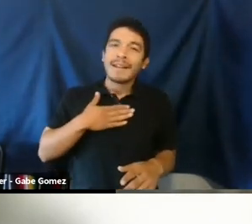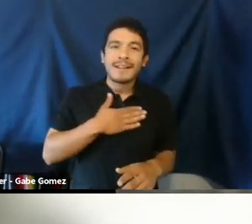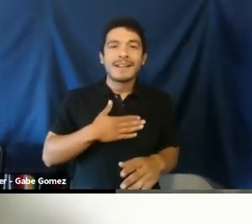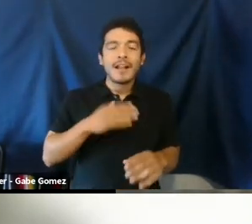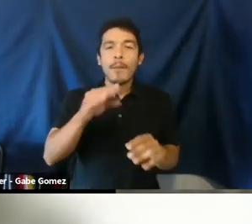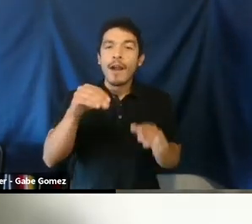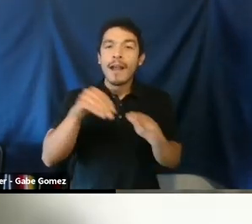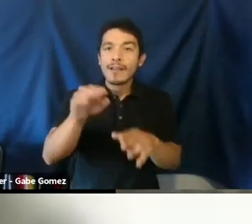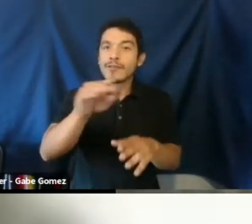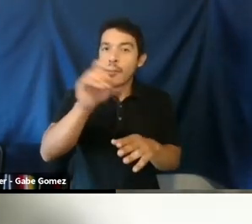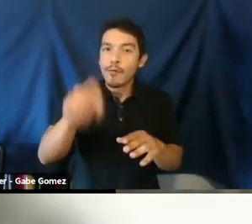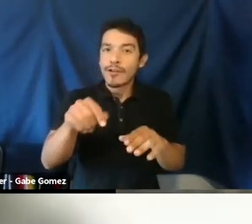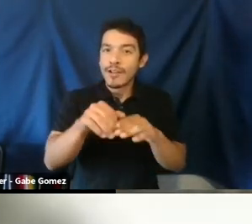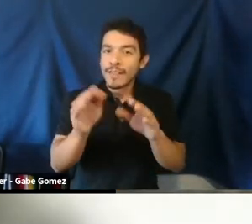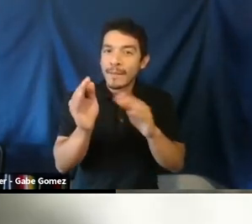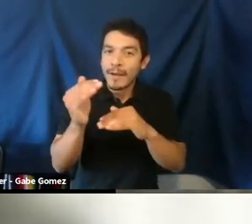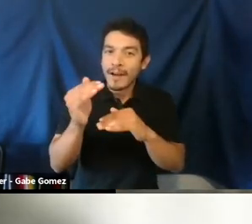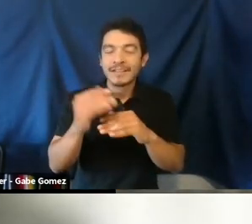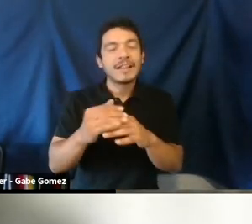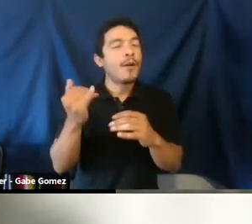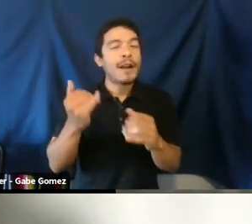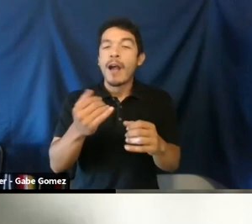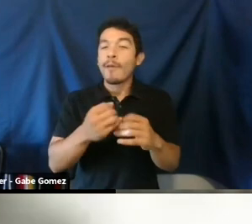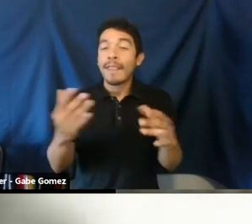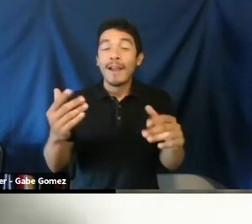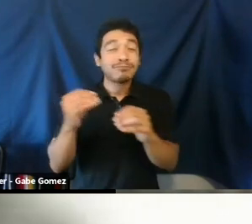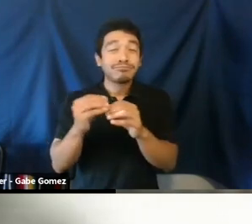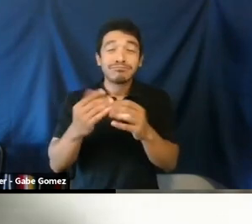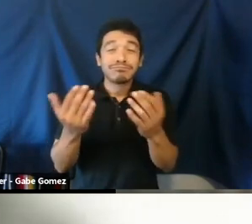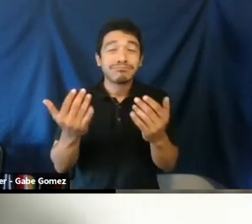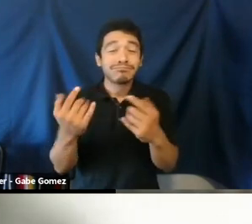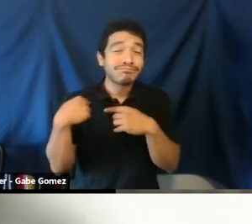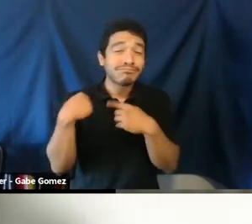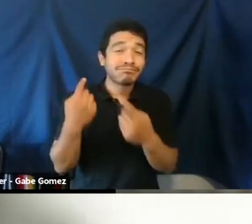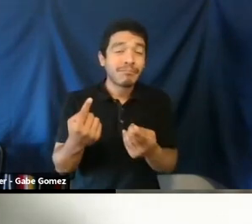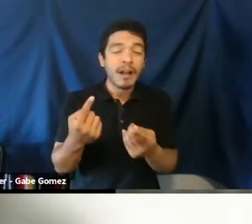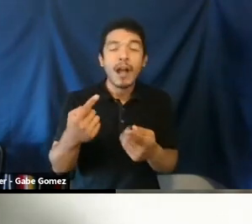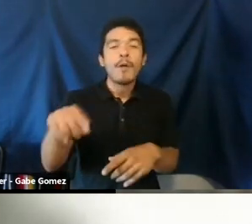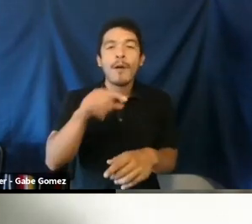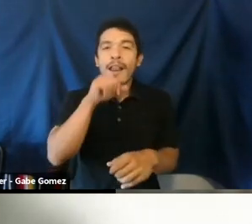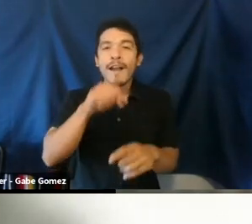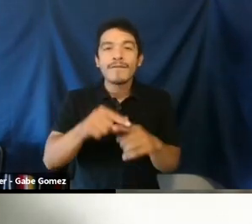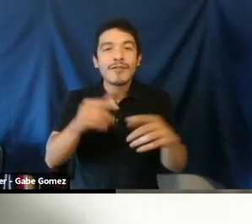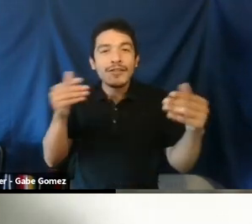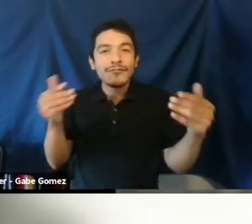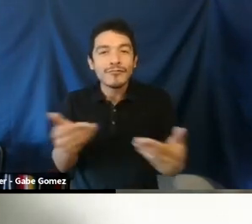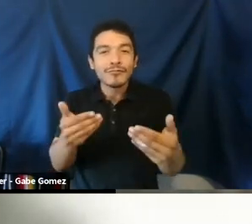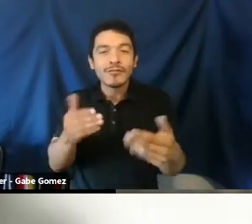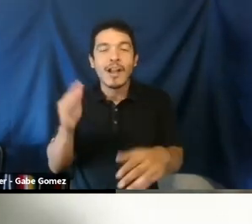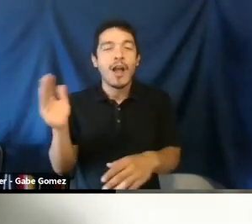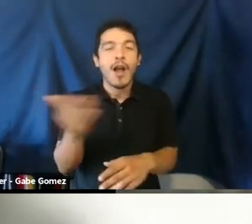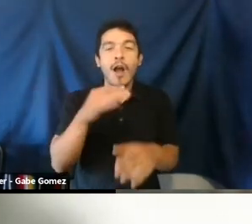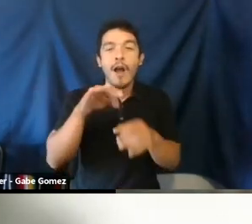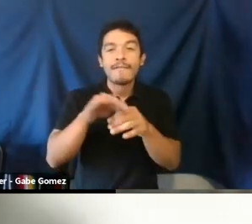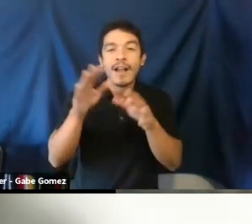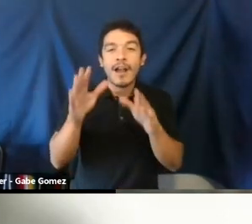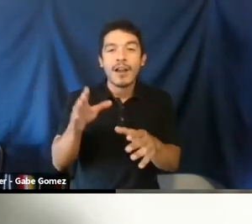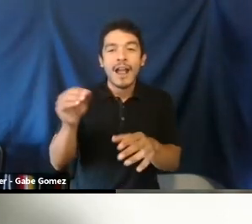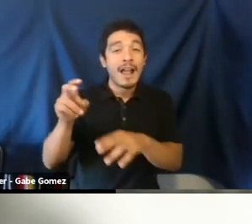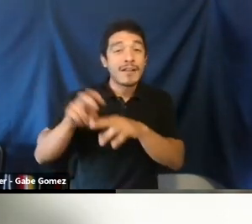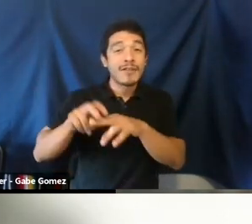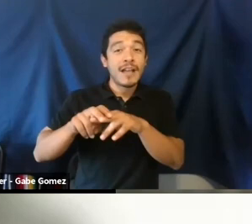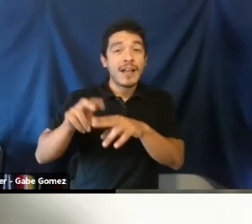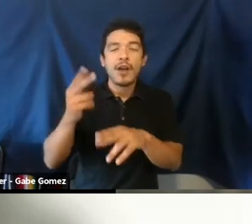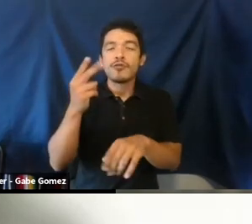going to have time to answer your questions. So please put in your questions. So now, without further ado, we would